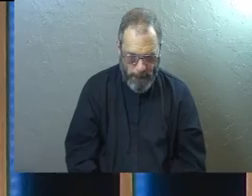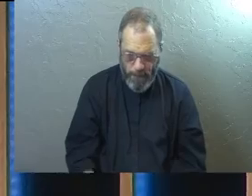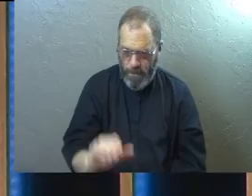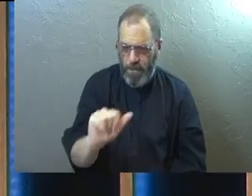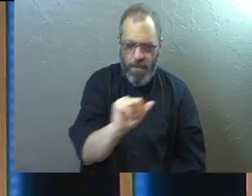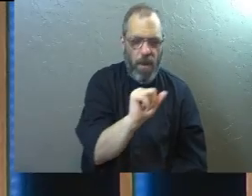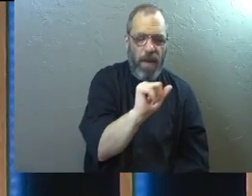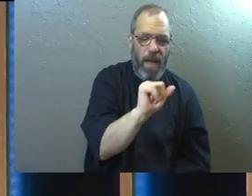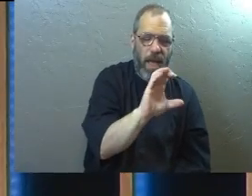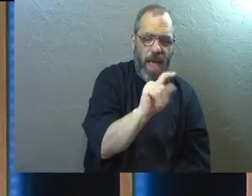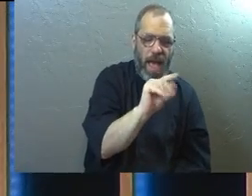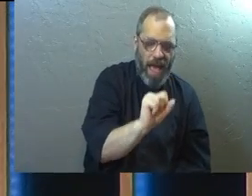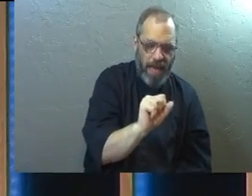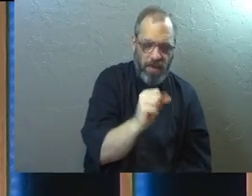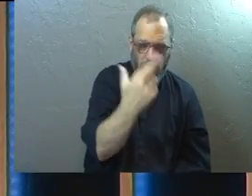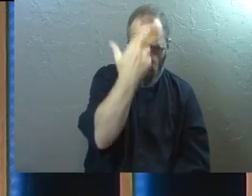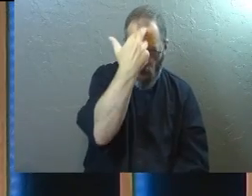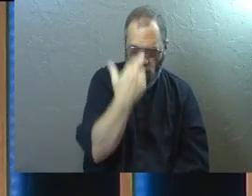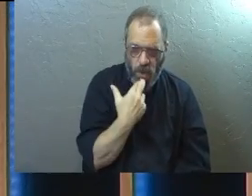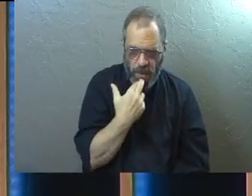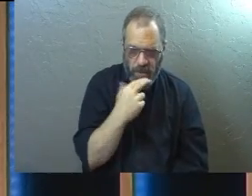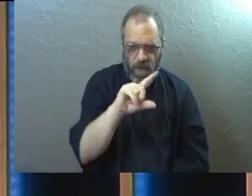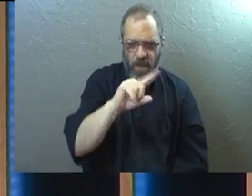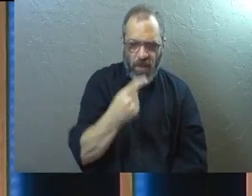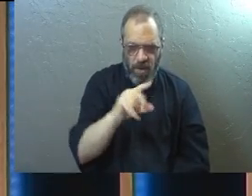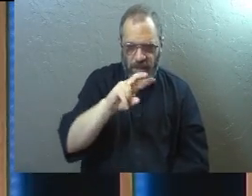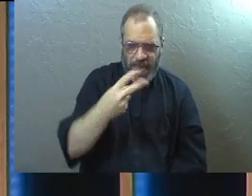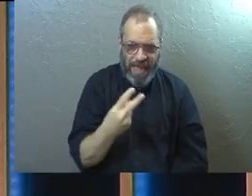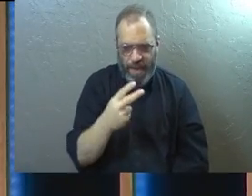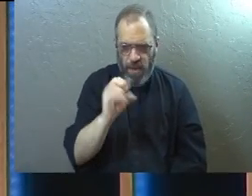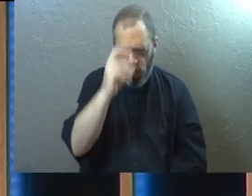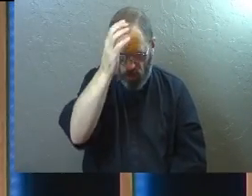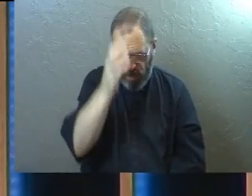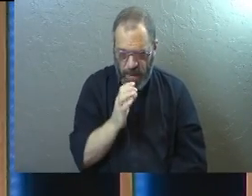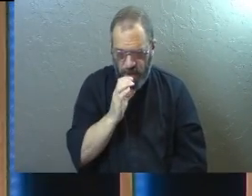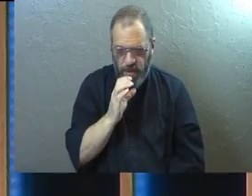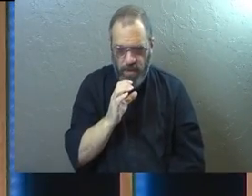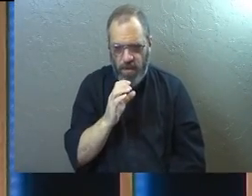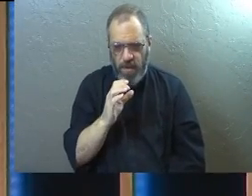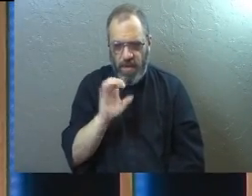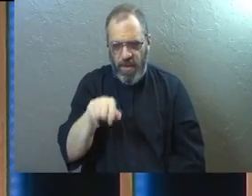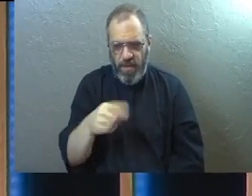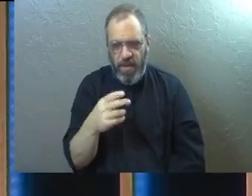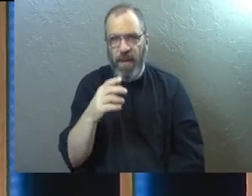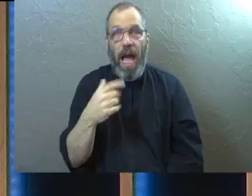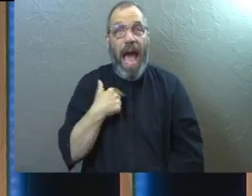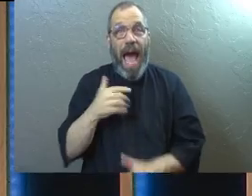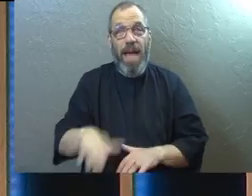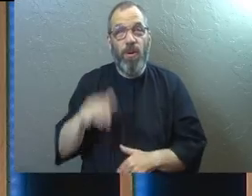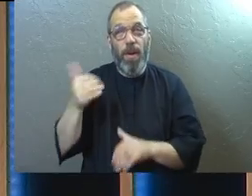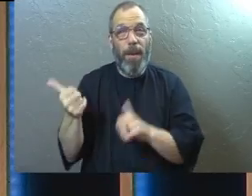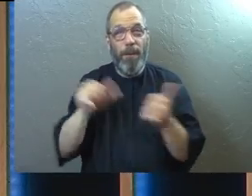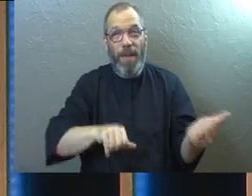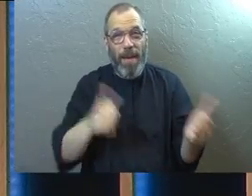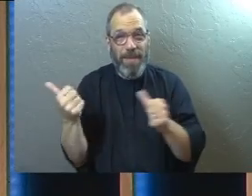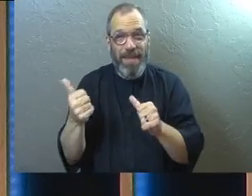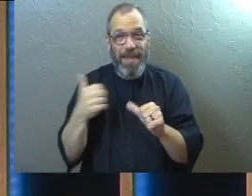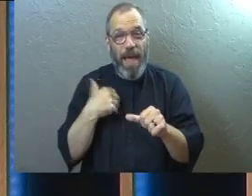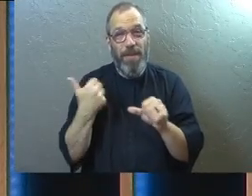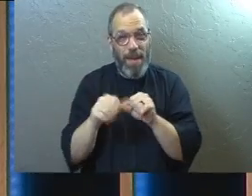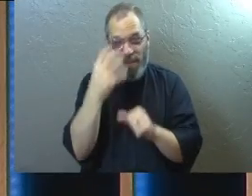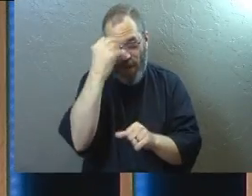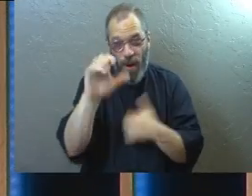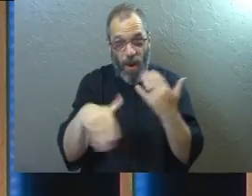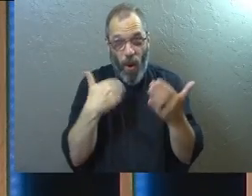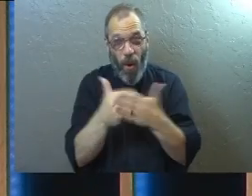Acts, Romans, 1st and 2nd Corinthians, Galatians, Ephesians. I grew up Baptist. They made us memorize